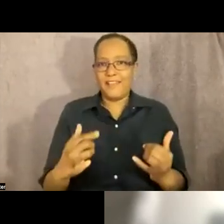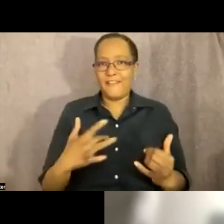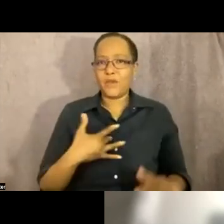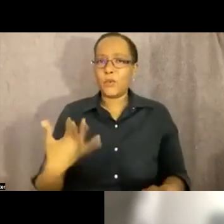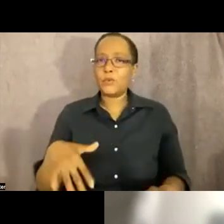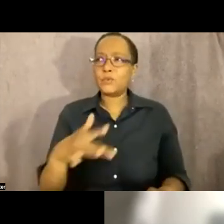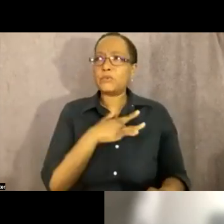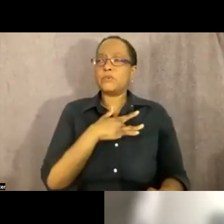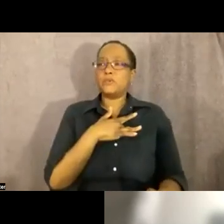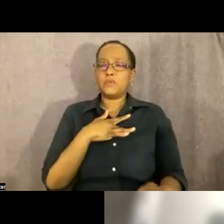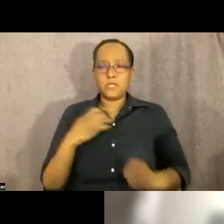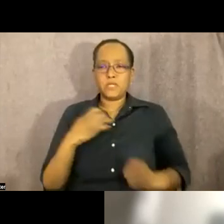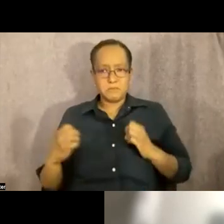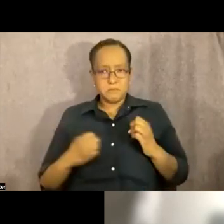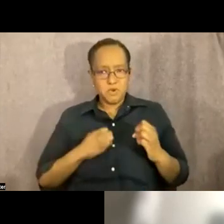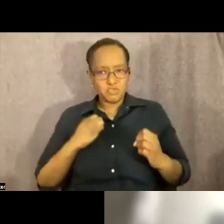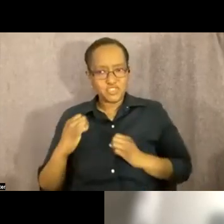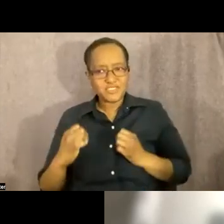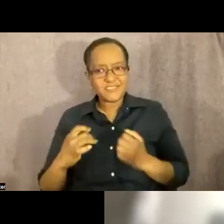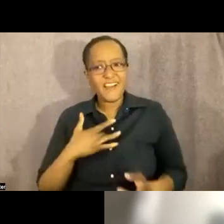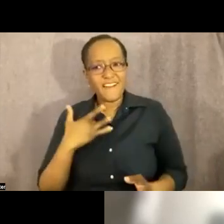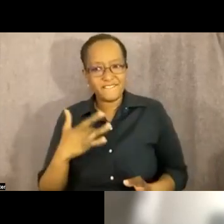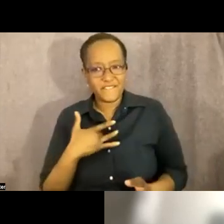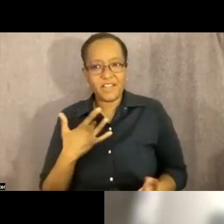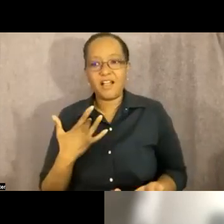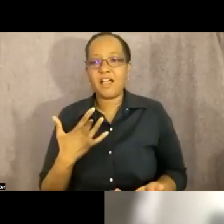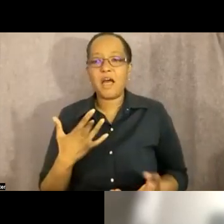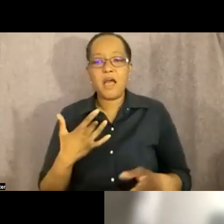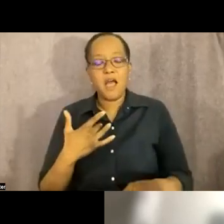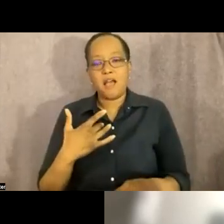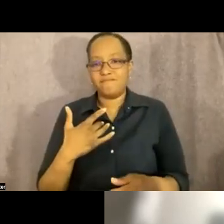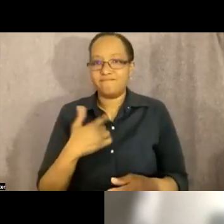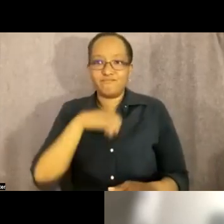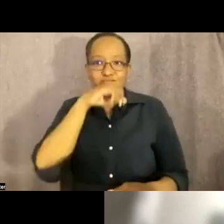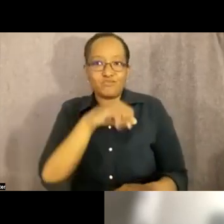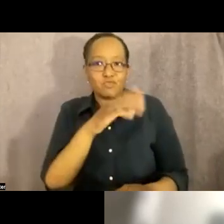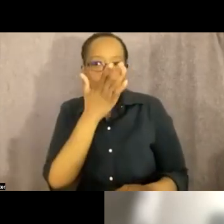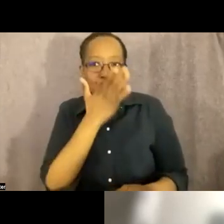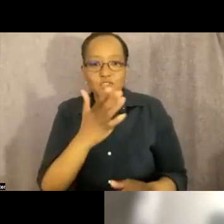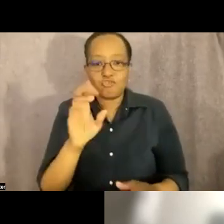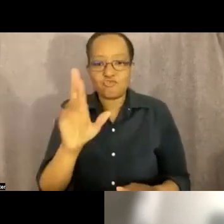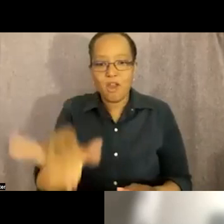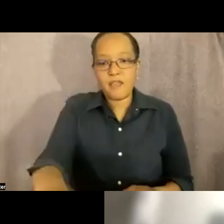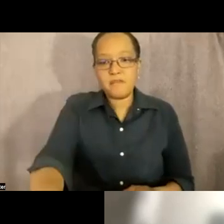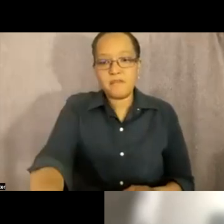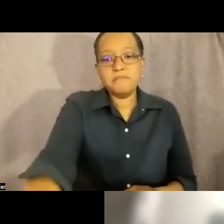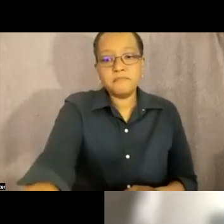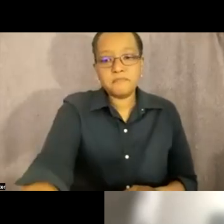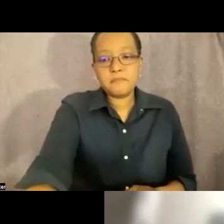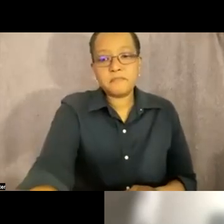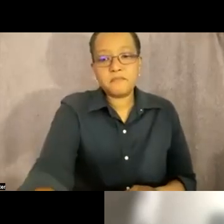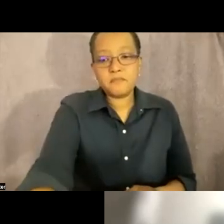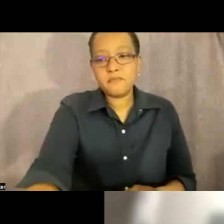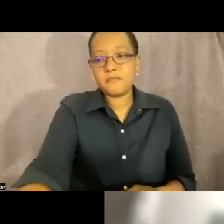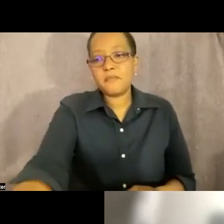which i'm always thankful for because you know i love a good cry um but no we're finally having our la premiere of